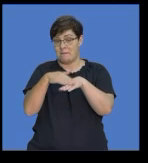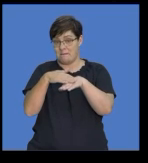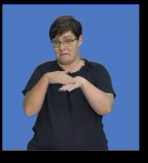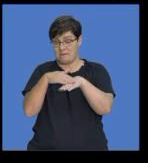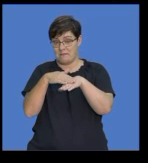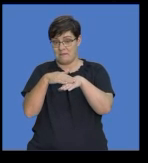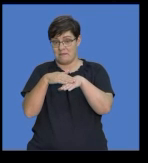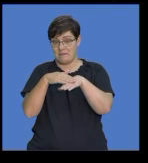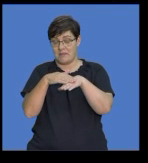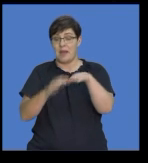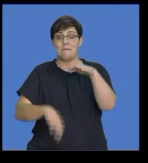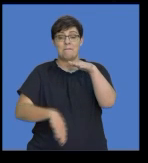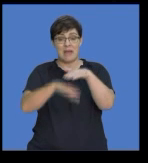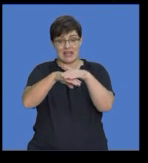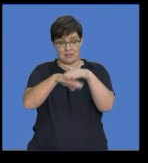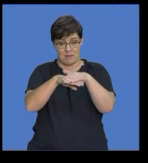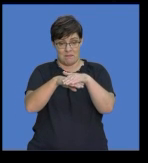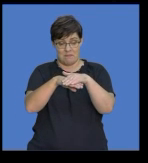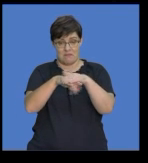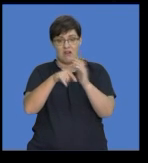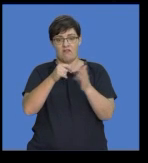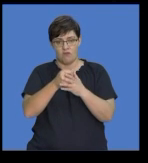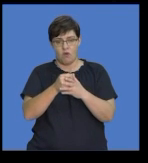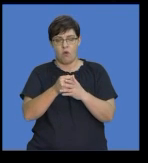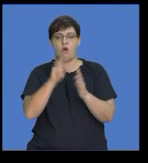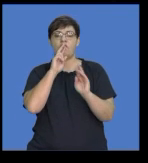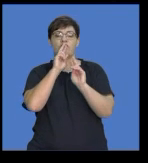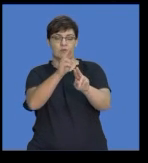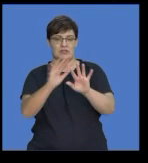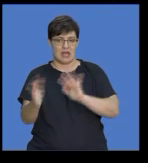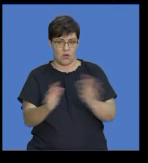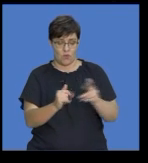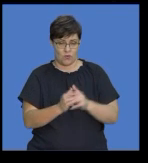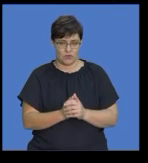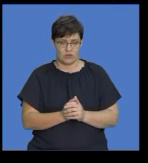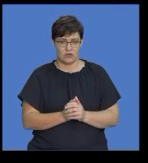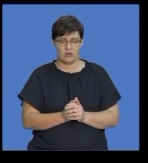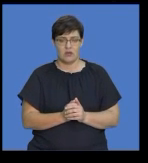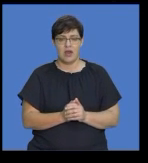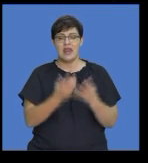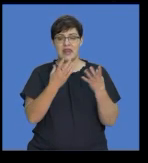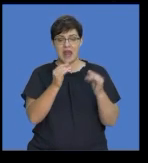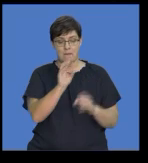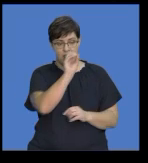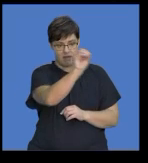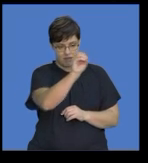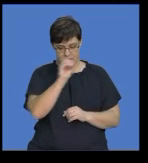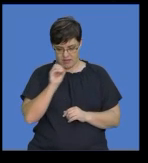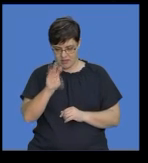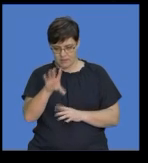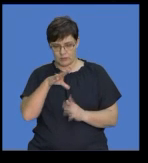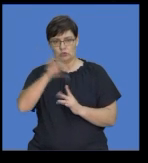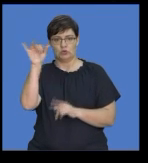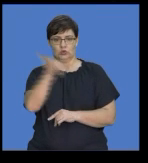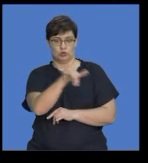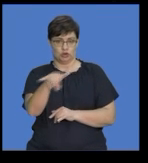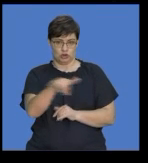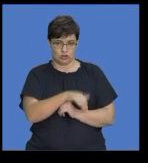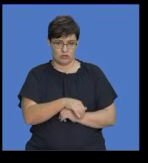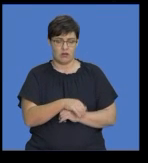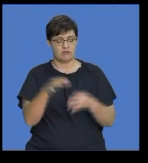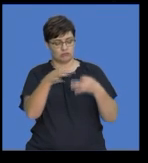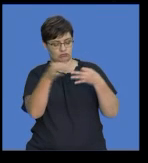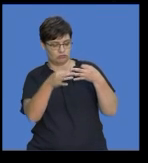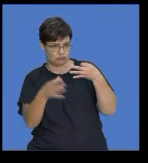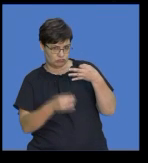and the maximum number of words of the length of the response. Write down the number again. Remember, you